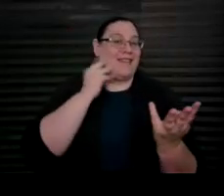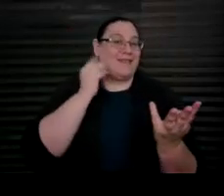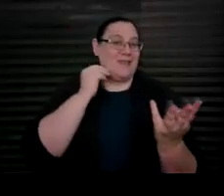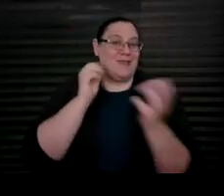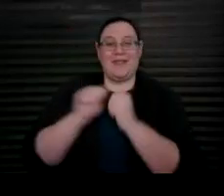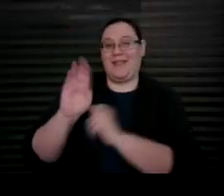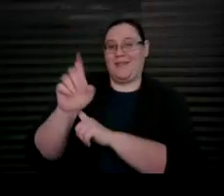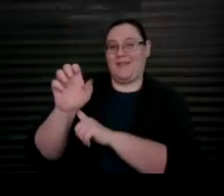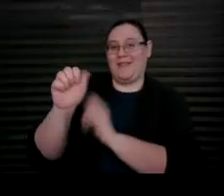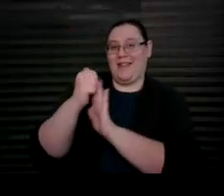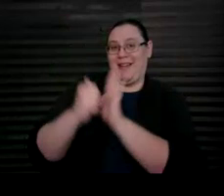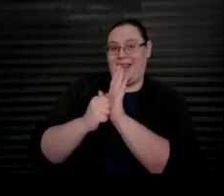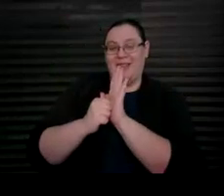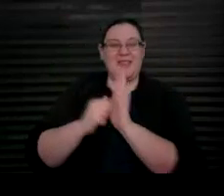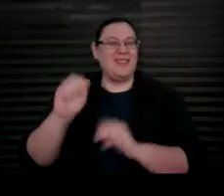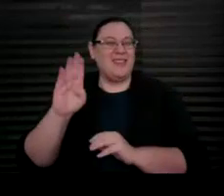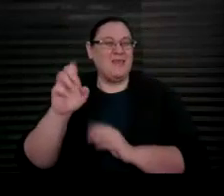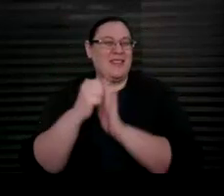ABLE Account Basics